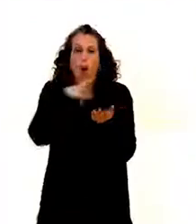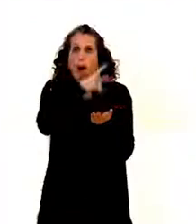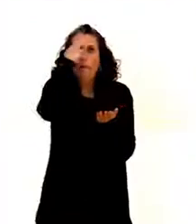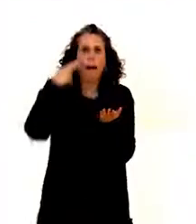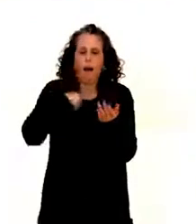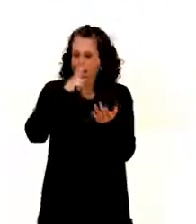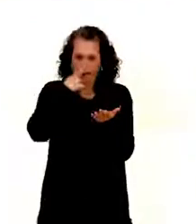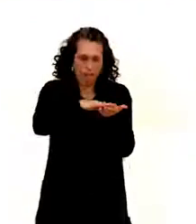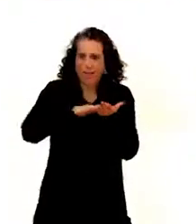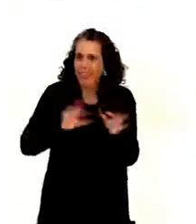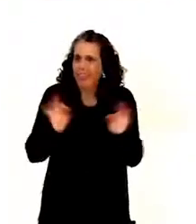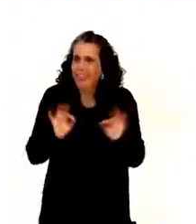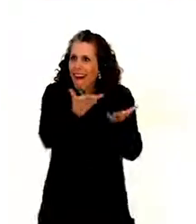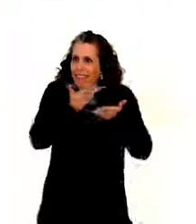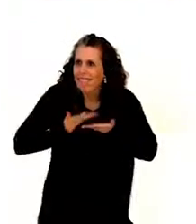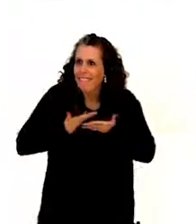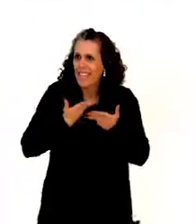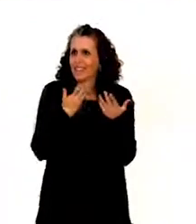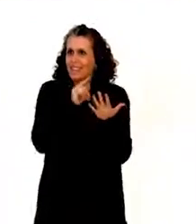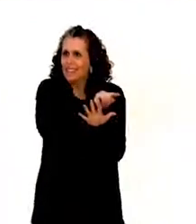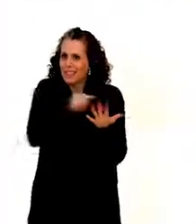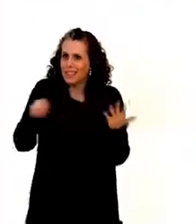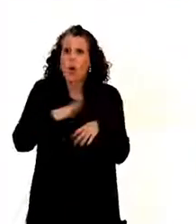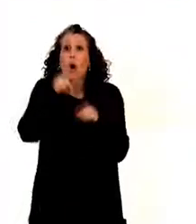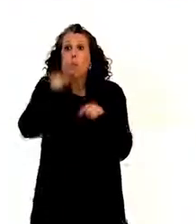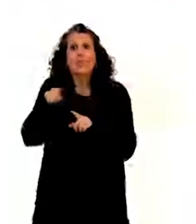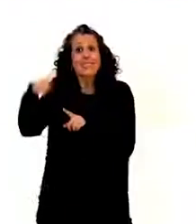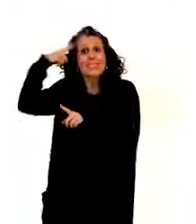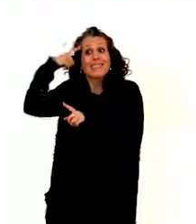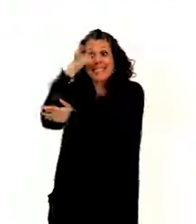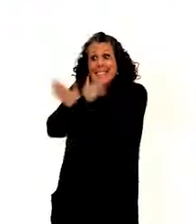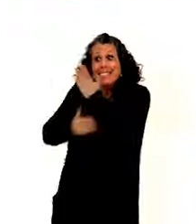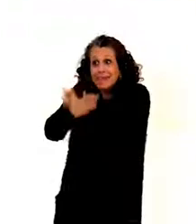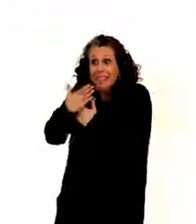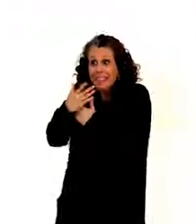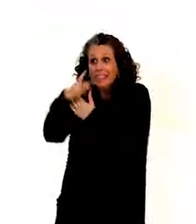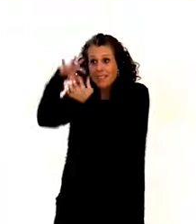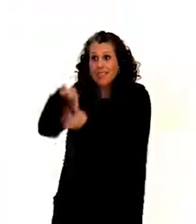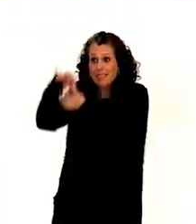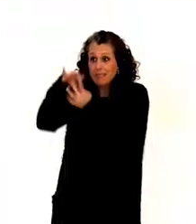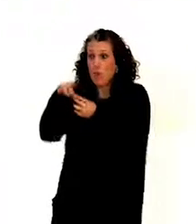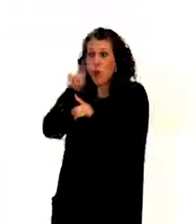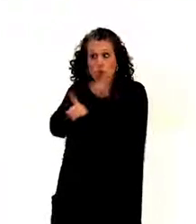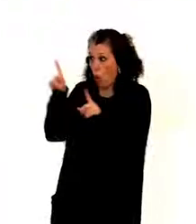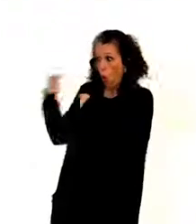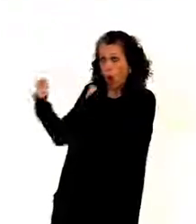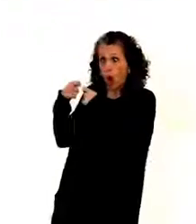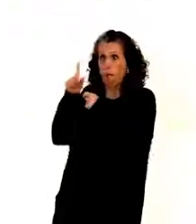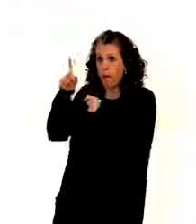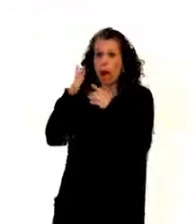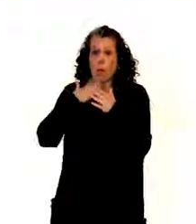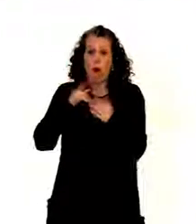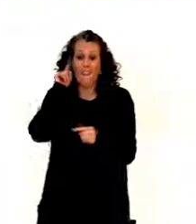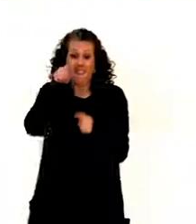Persons with intellectual disabilities, even if they are not under guardianship, they need to get in plain text